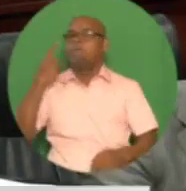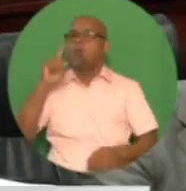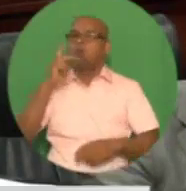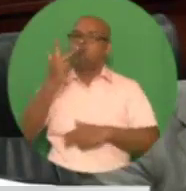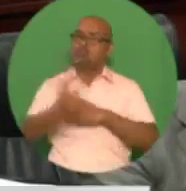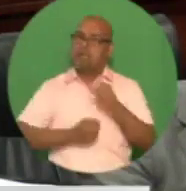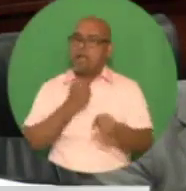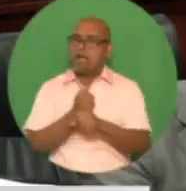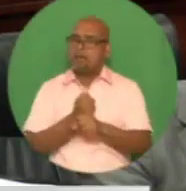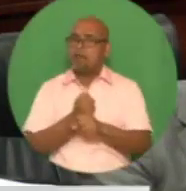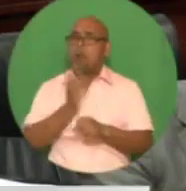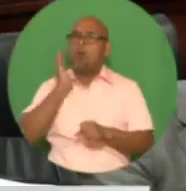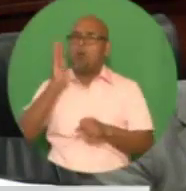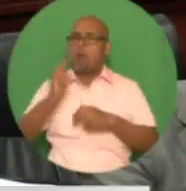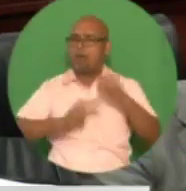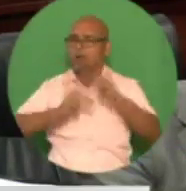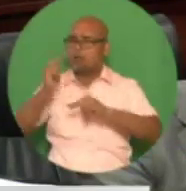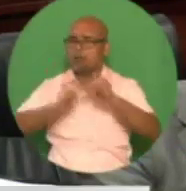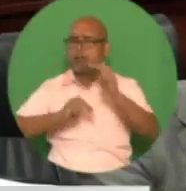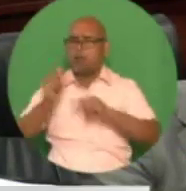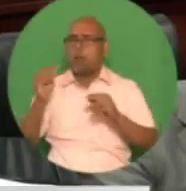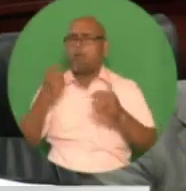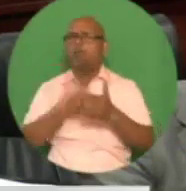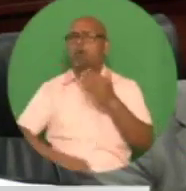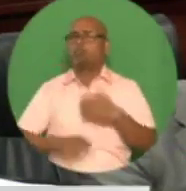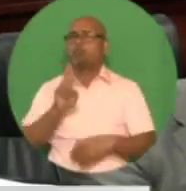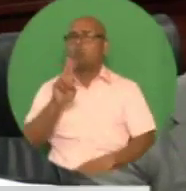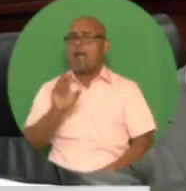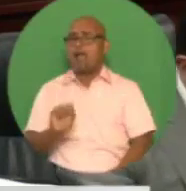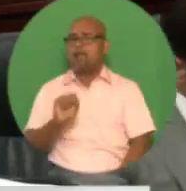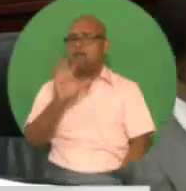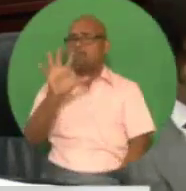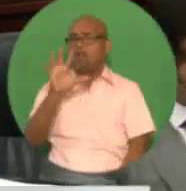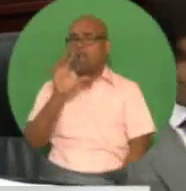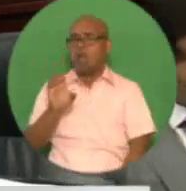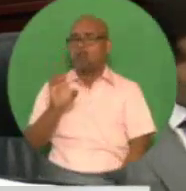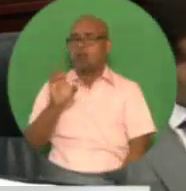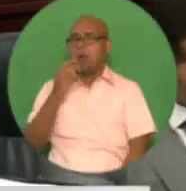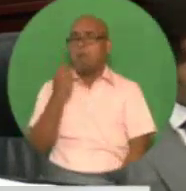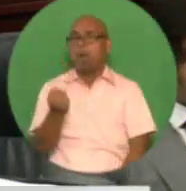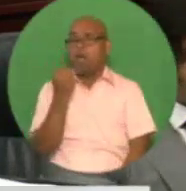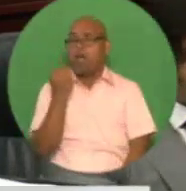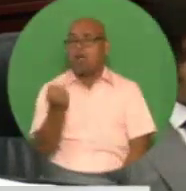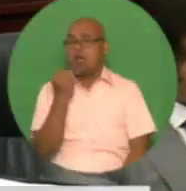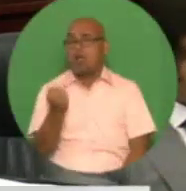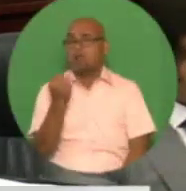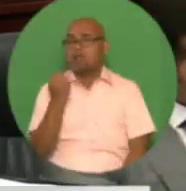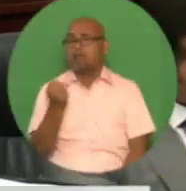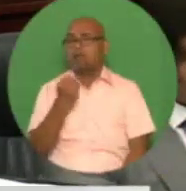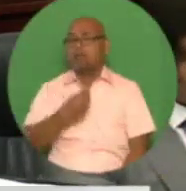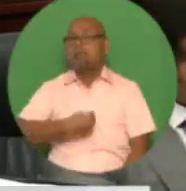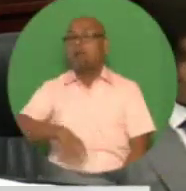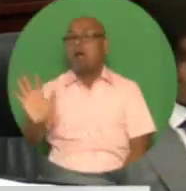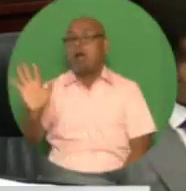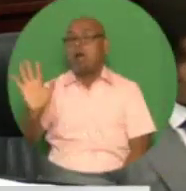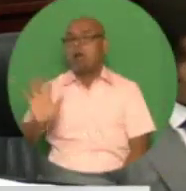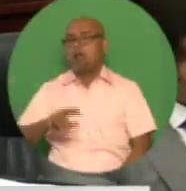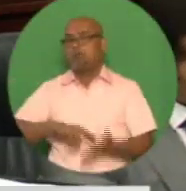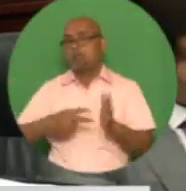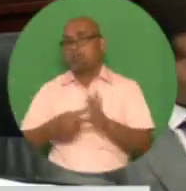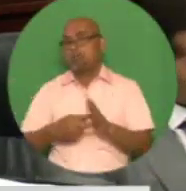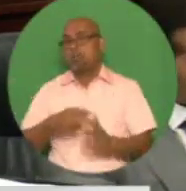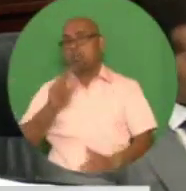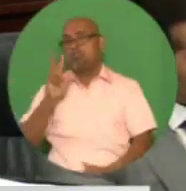at a cost of U.S. $500 million, over $3 billion Trinidad and Tobago dollars,